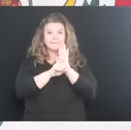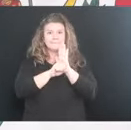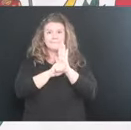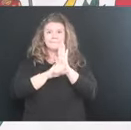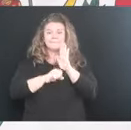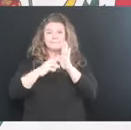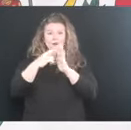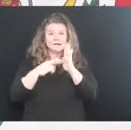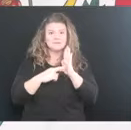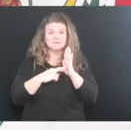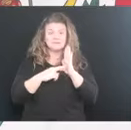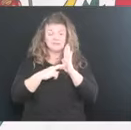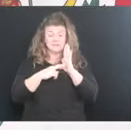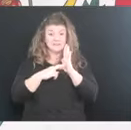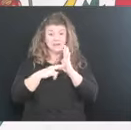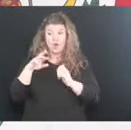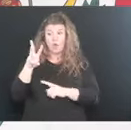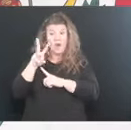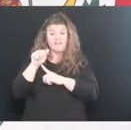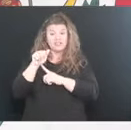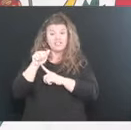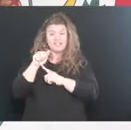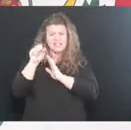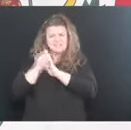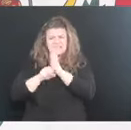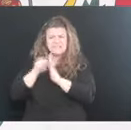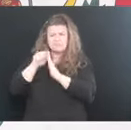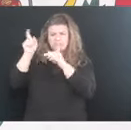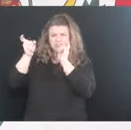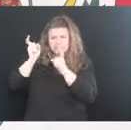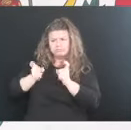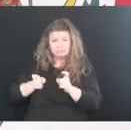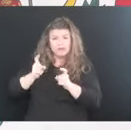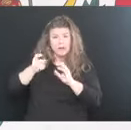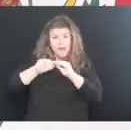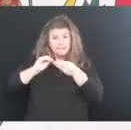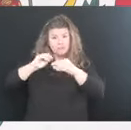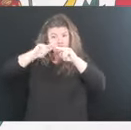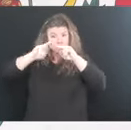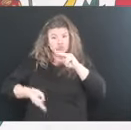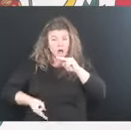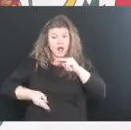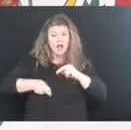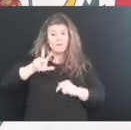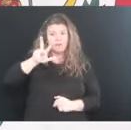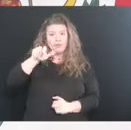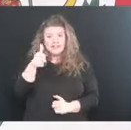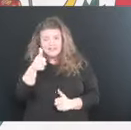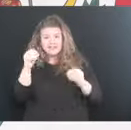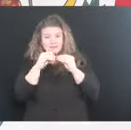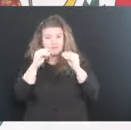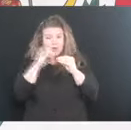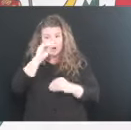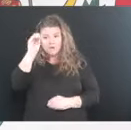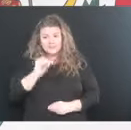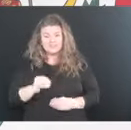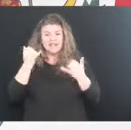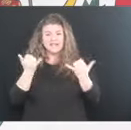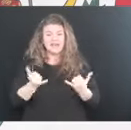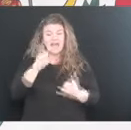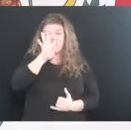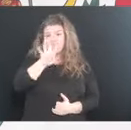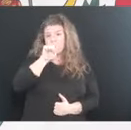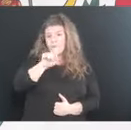Virginia's seasonally adjusted unemployment rate has dropped three more tenths of a percentage point to 4.3